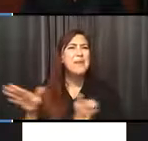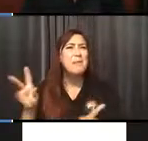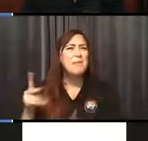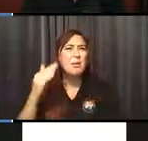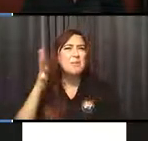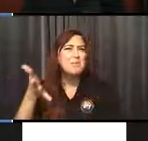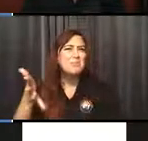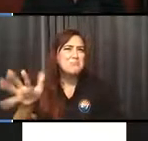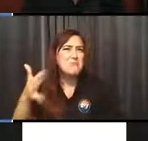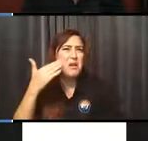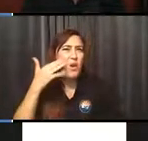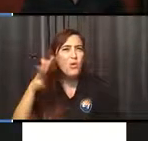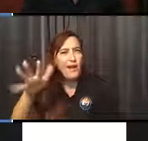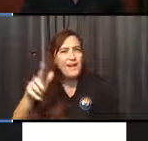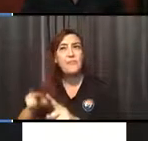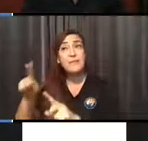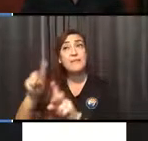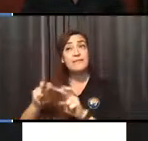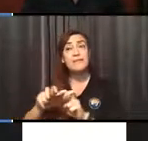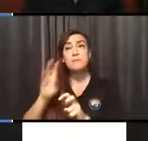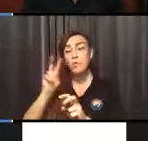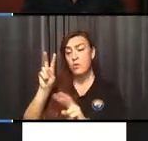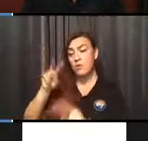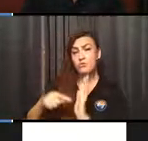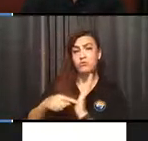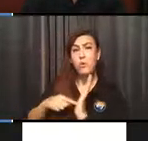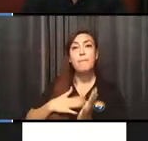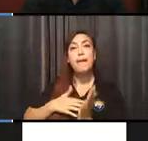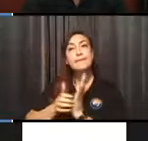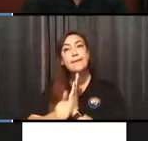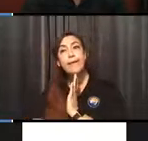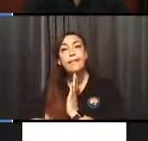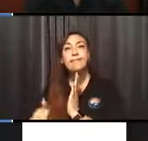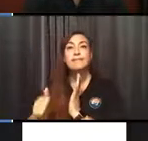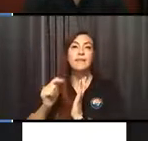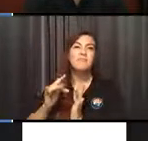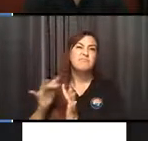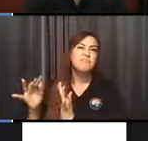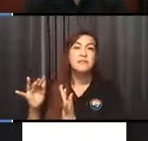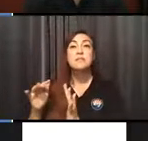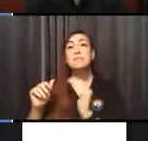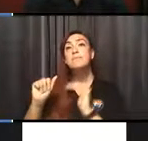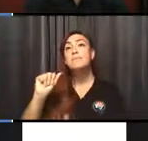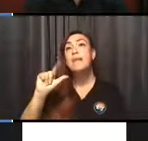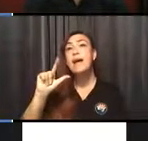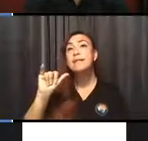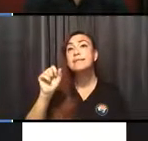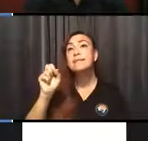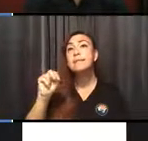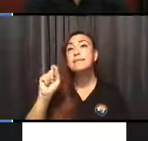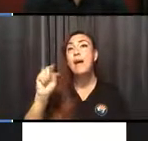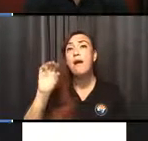tells you where you're at as far as your skill assessments and things like that. There's allison.com, which we use.